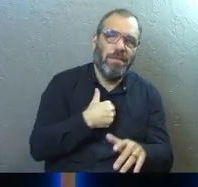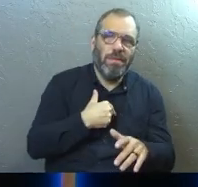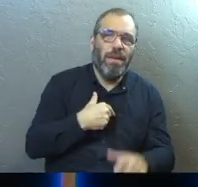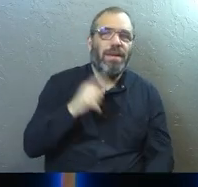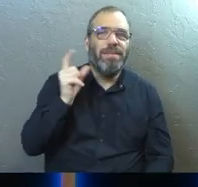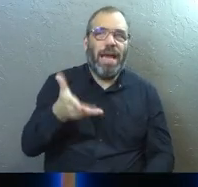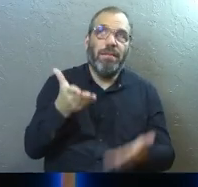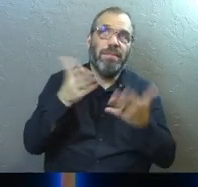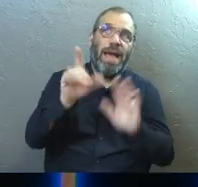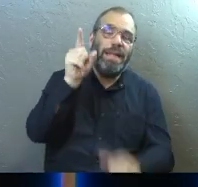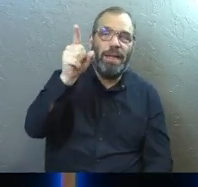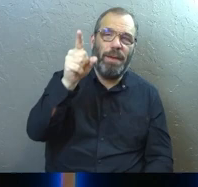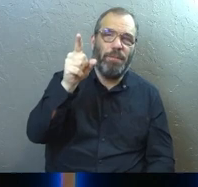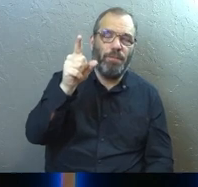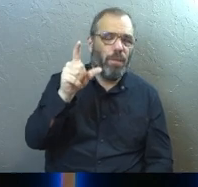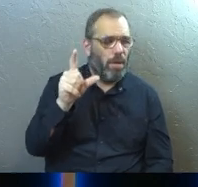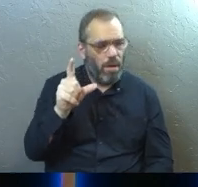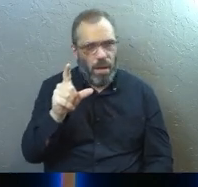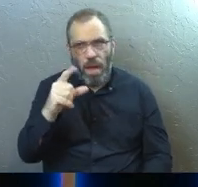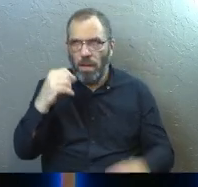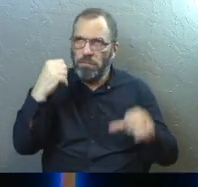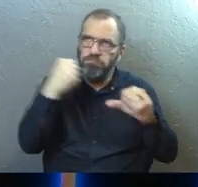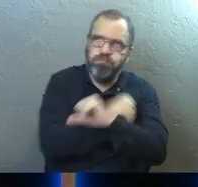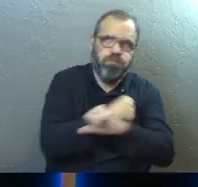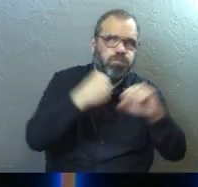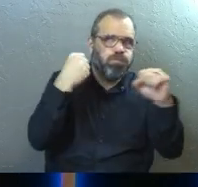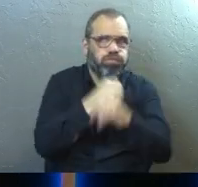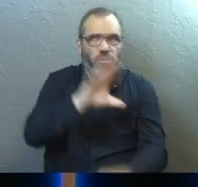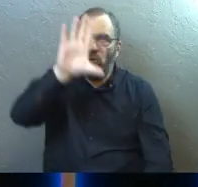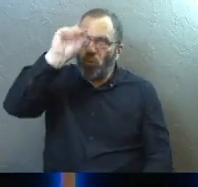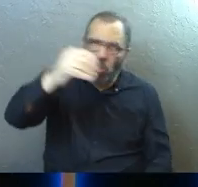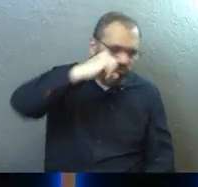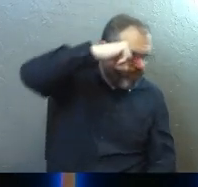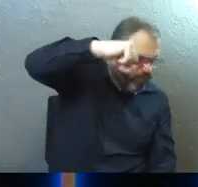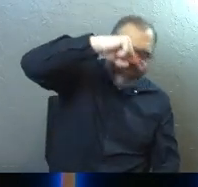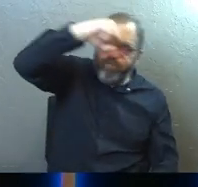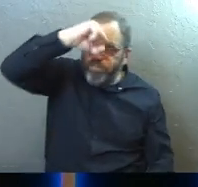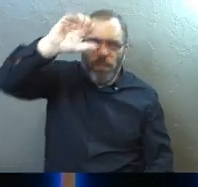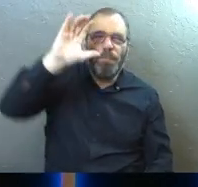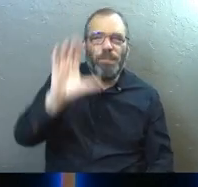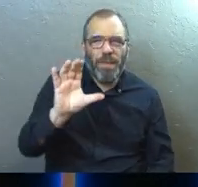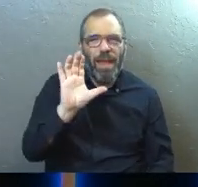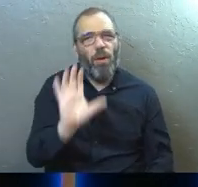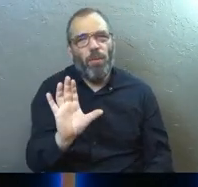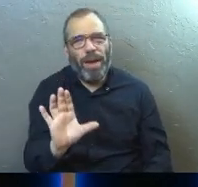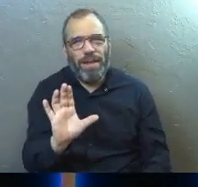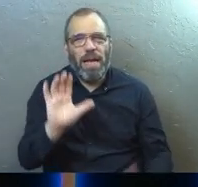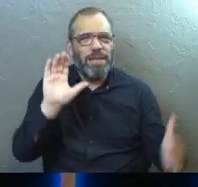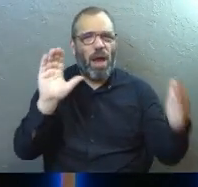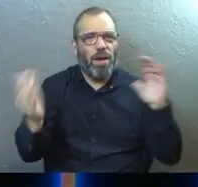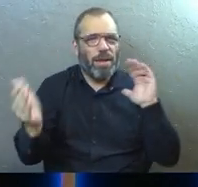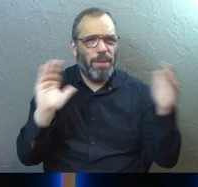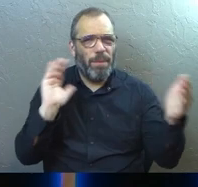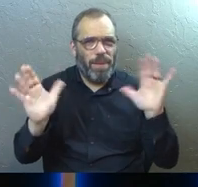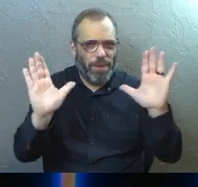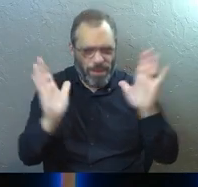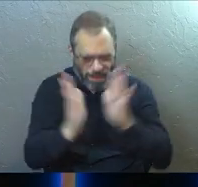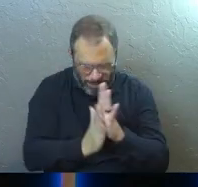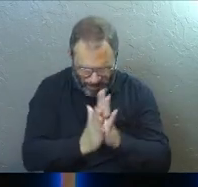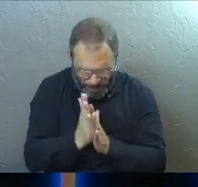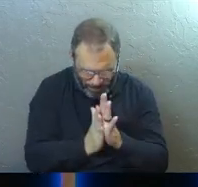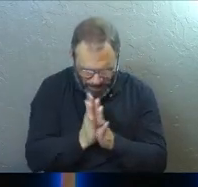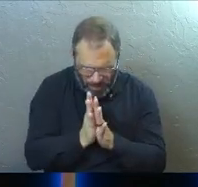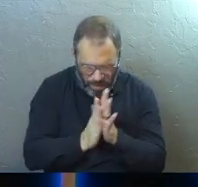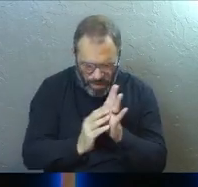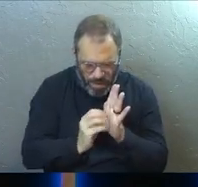We got to let him. And man, we fight him, don't we? So let's do this comparison just a little bit